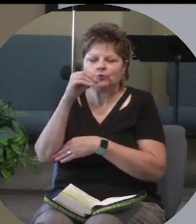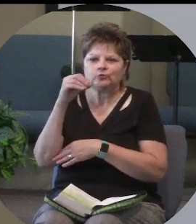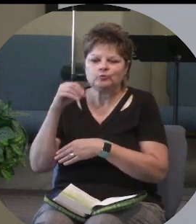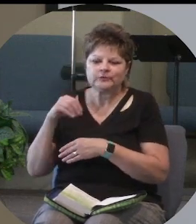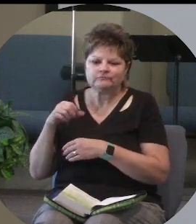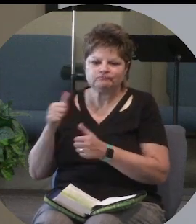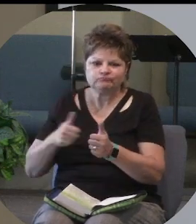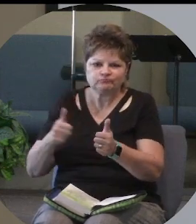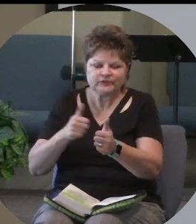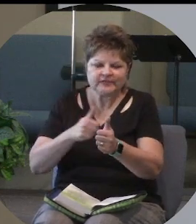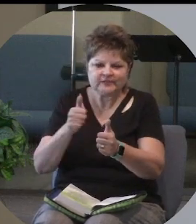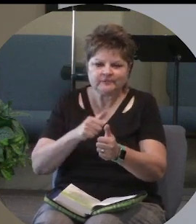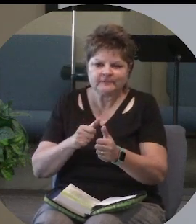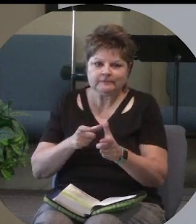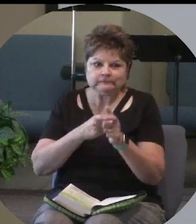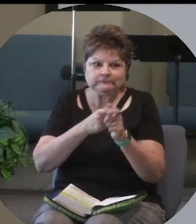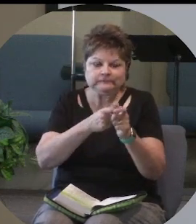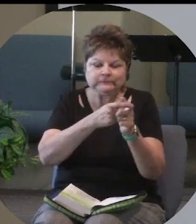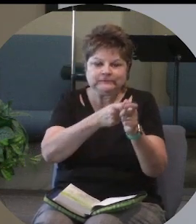Where is that safe place?